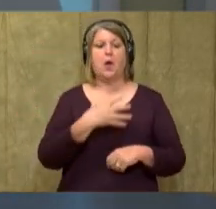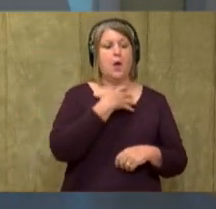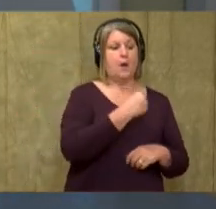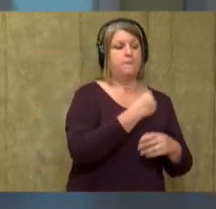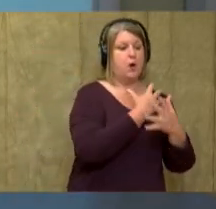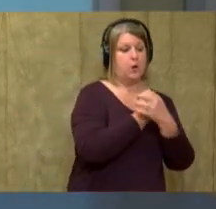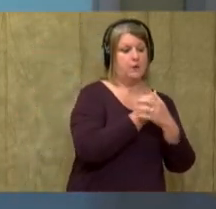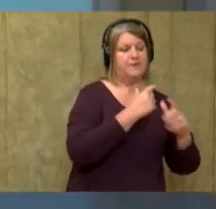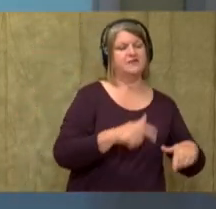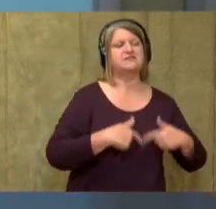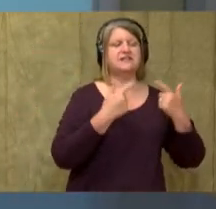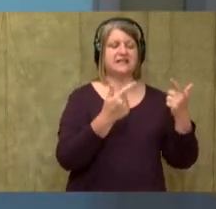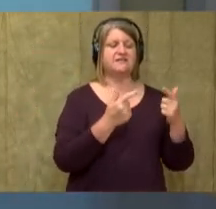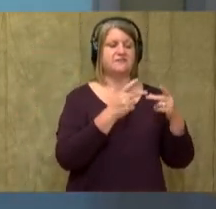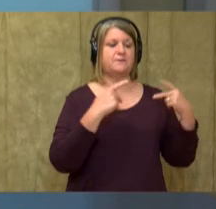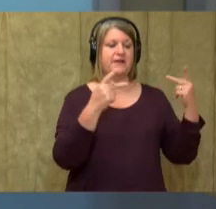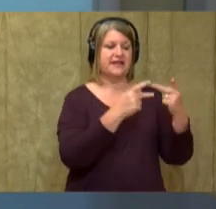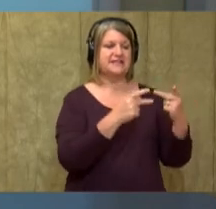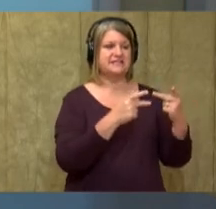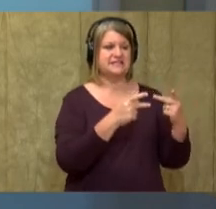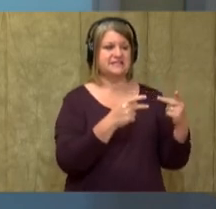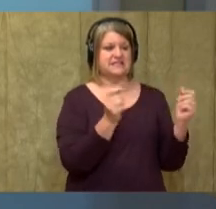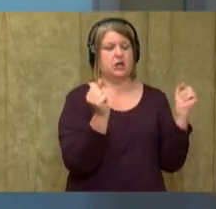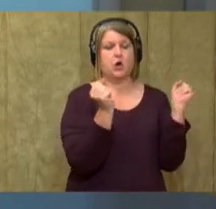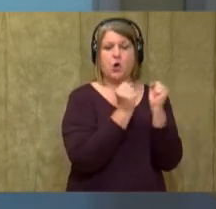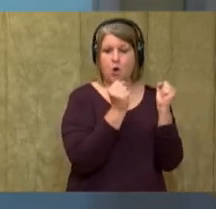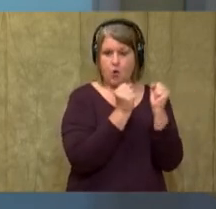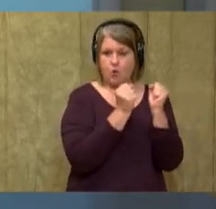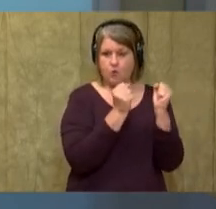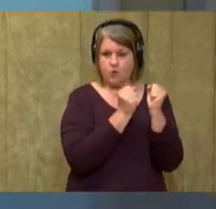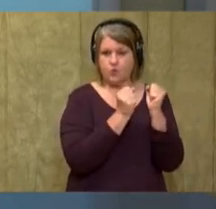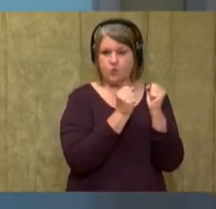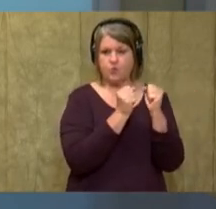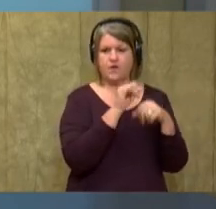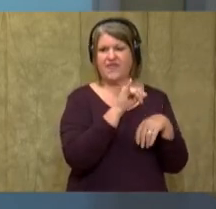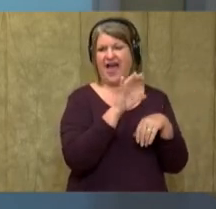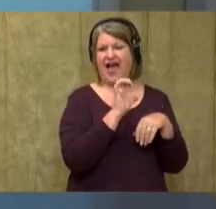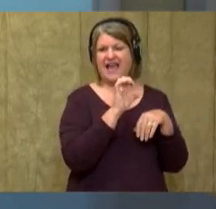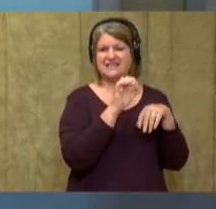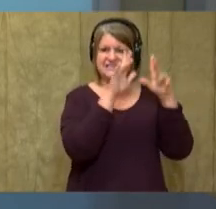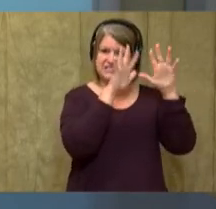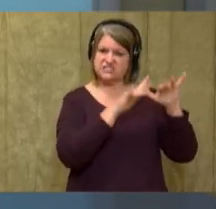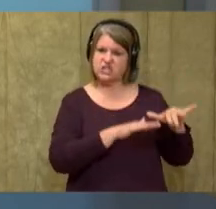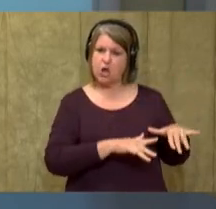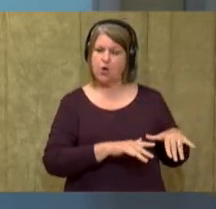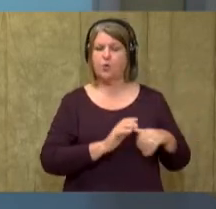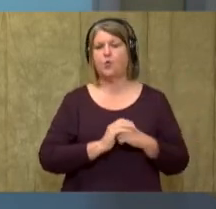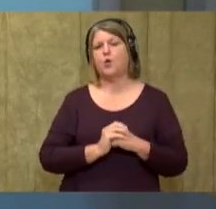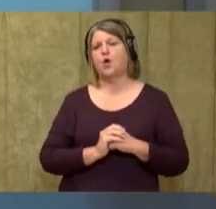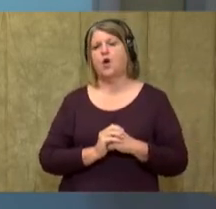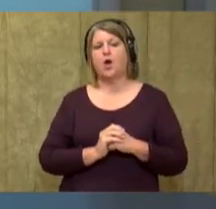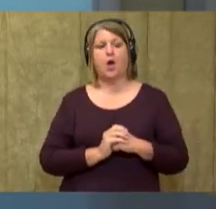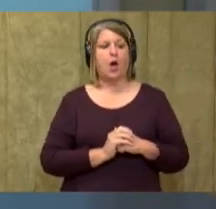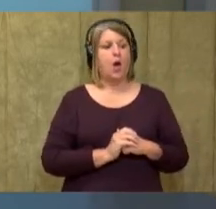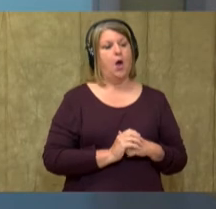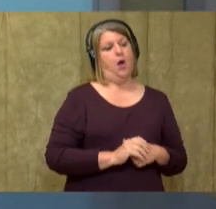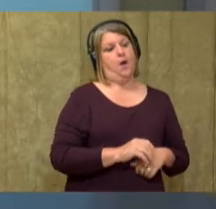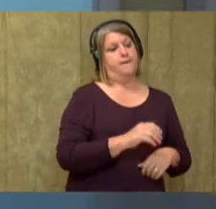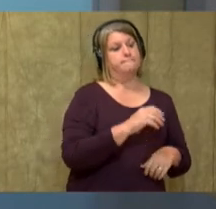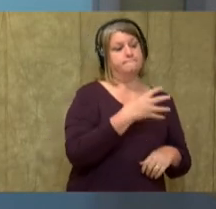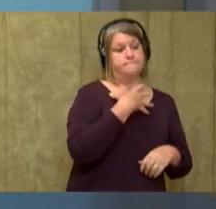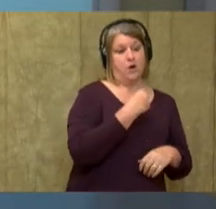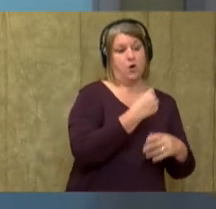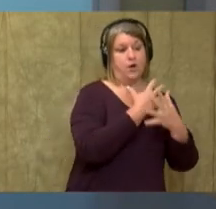with ice and snow. That's another way that they are different. The polar bear finds its own